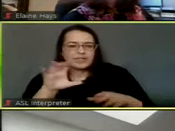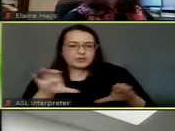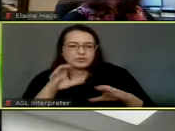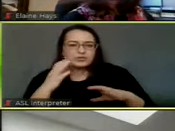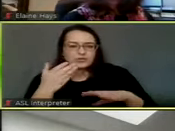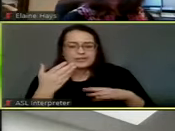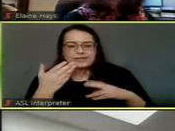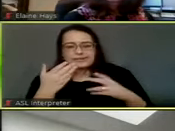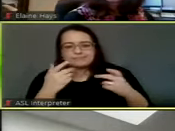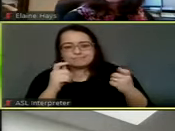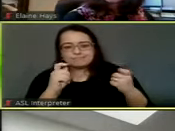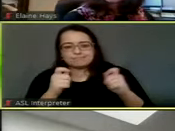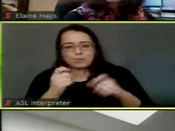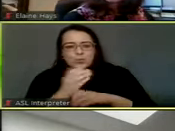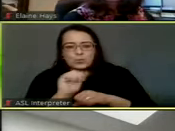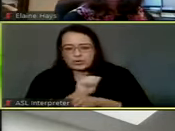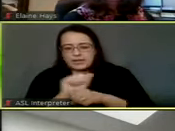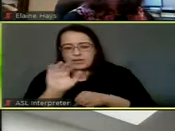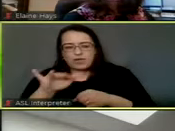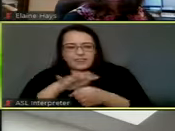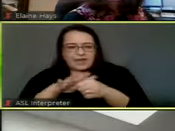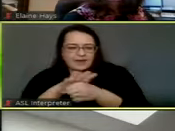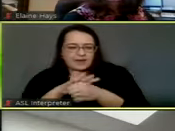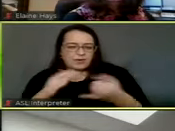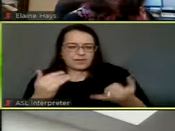remediation and some work on the site right now.